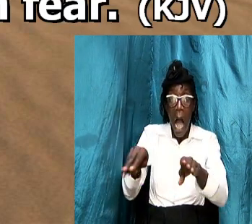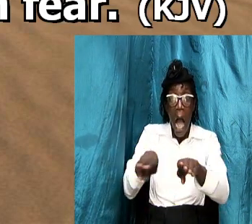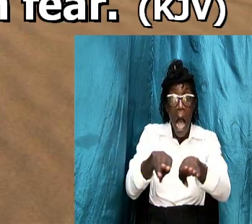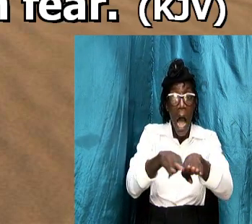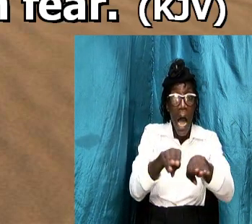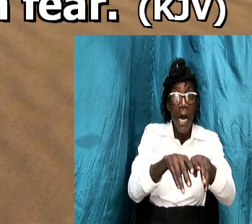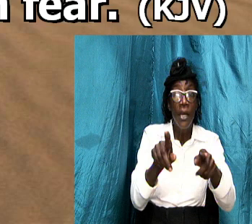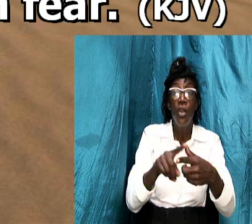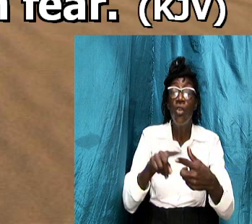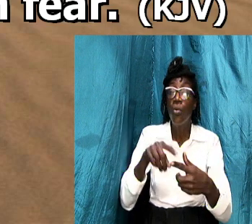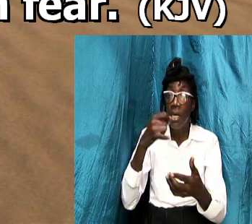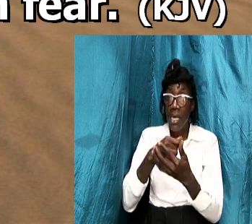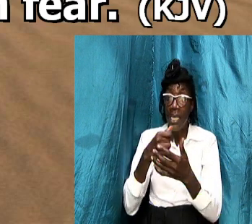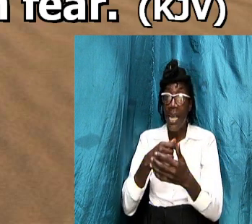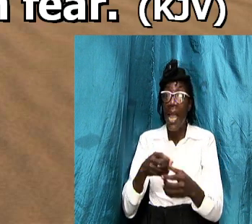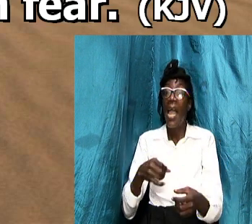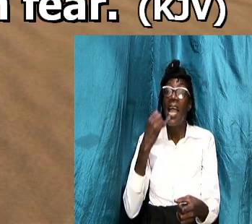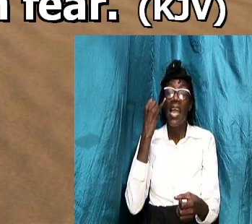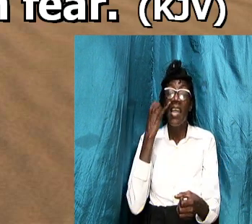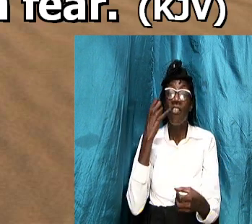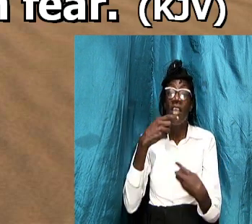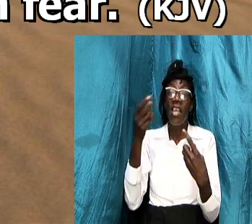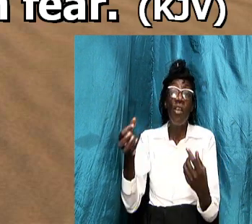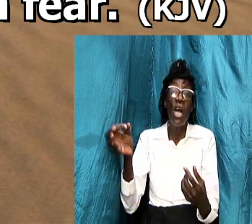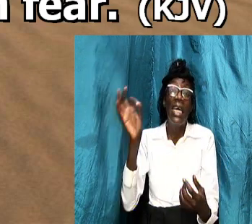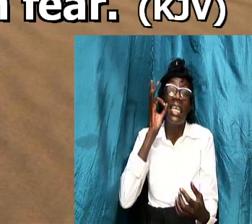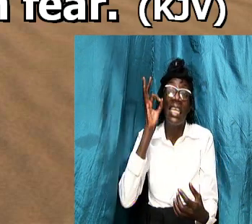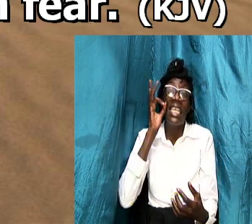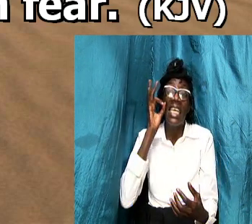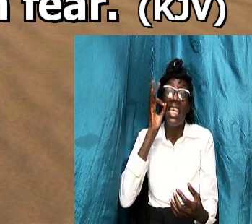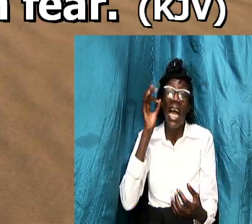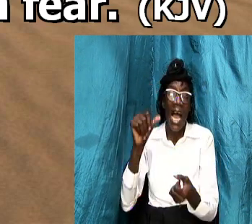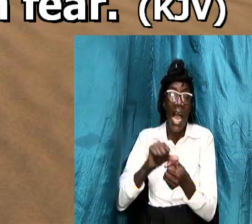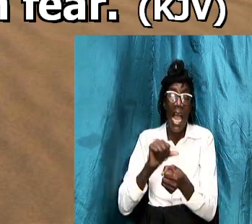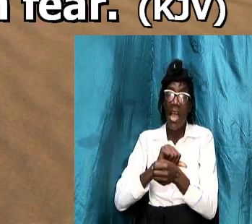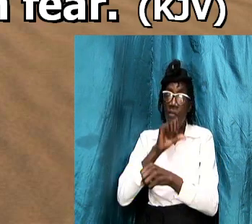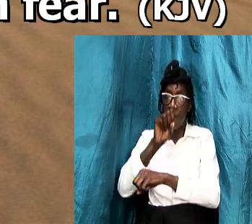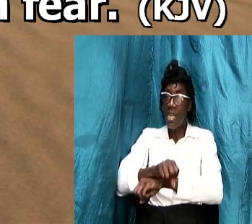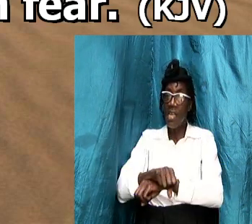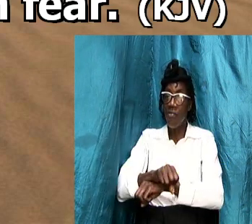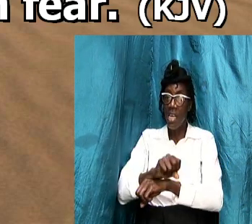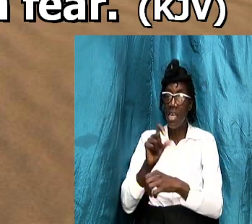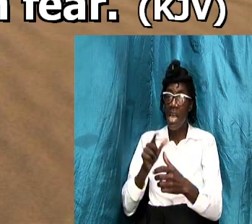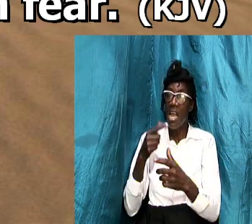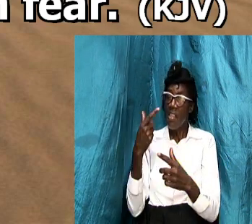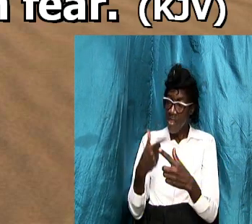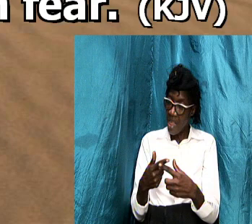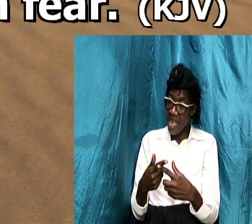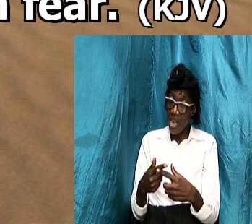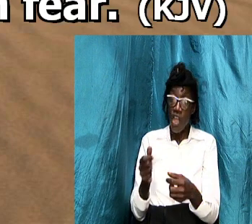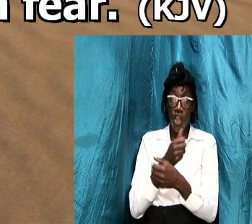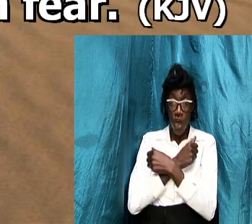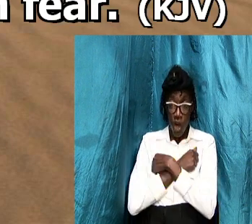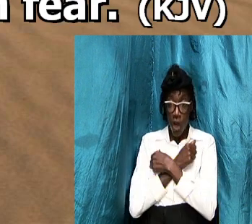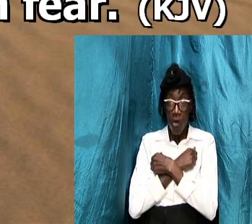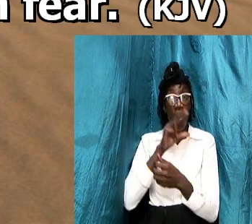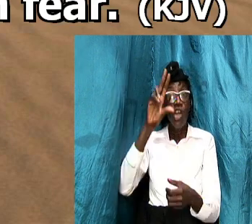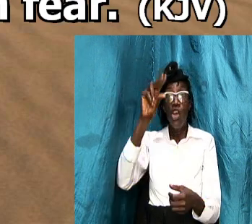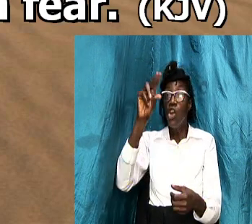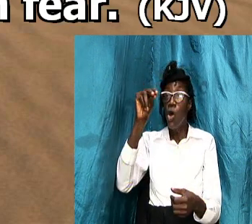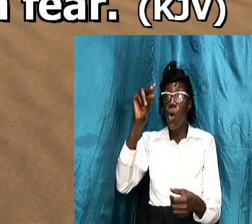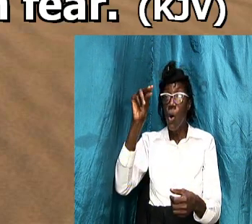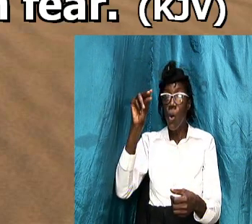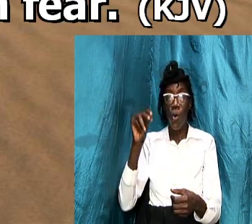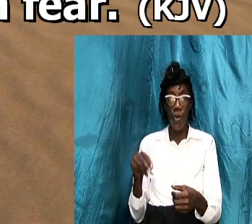denim every evening and all the nice things then you will love her nope it is unconditional